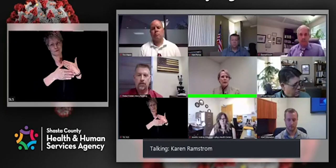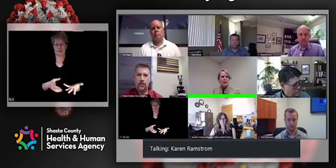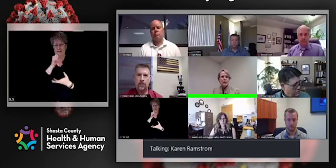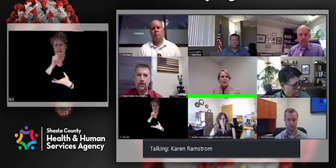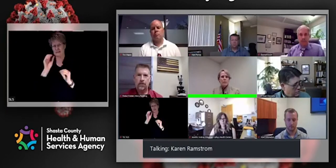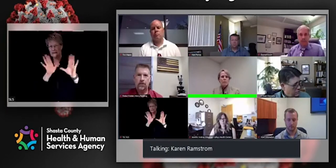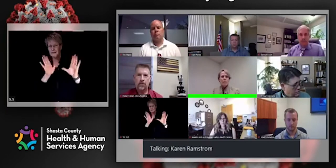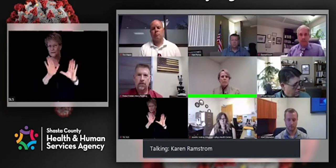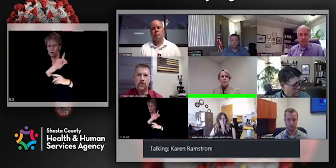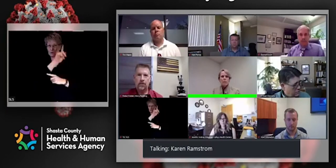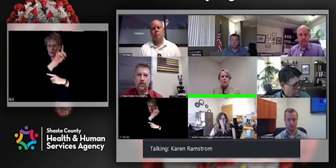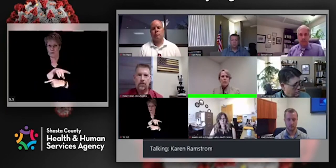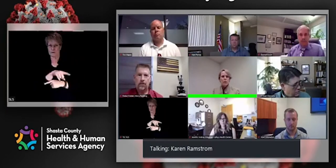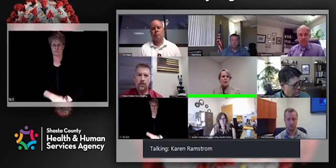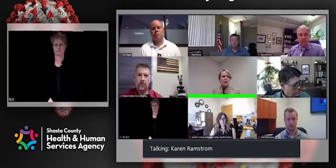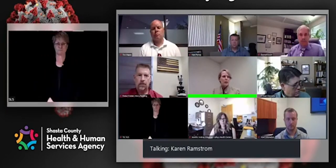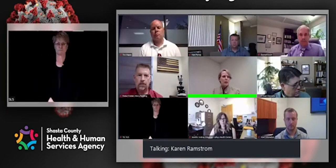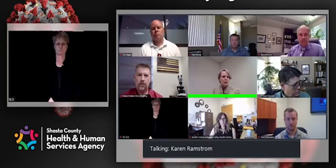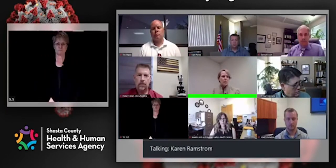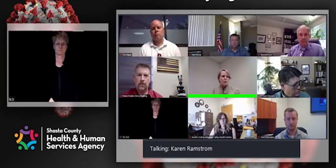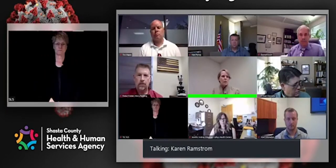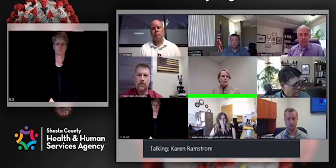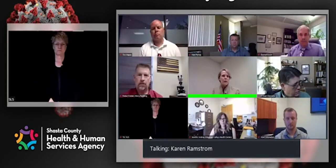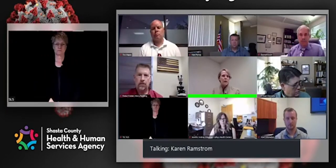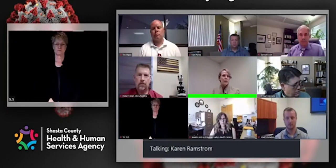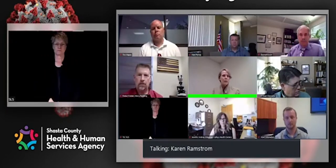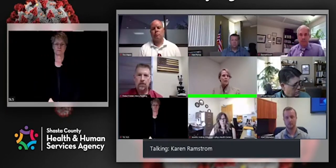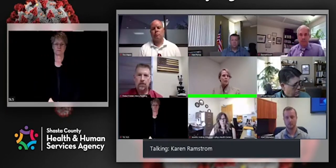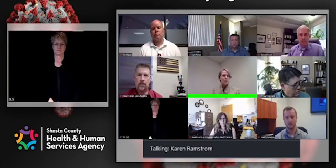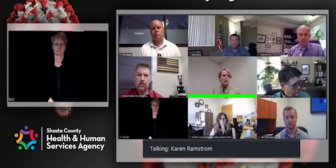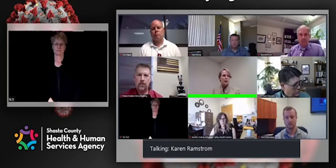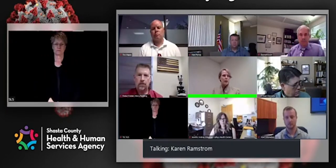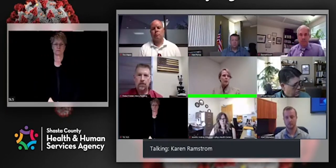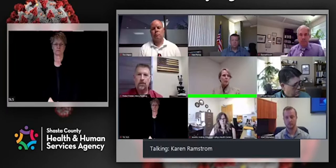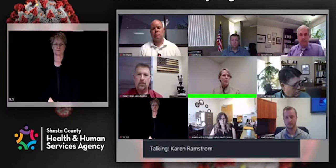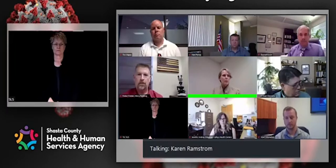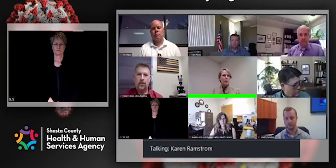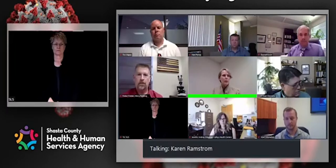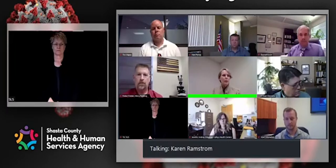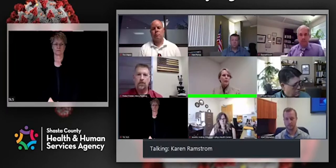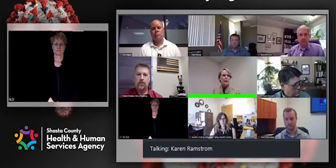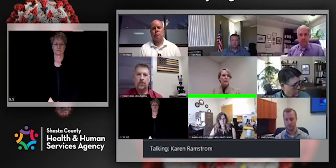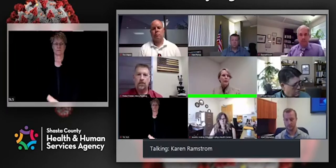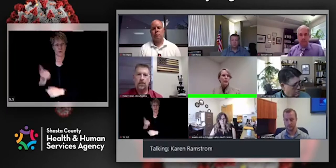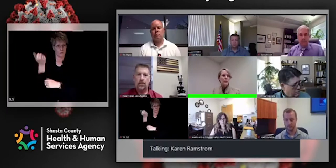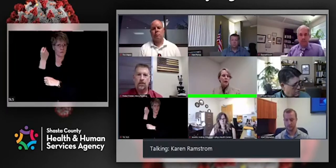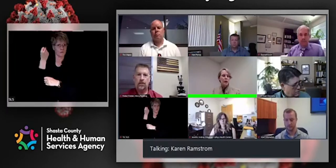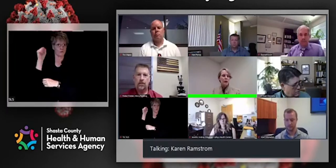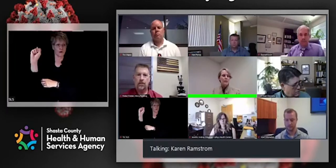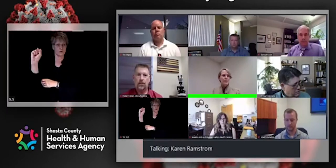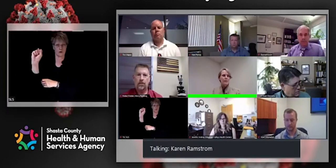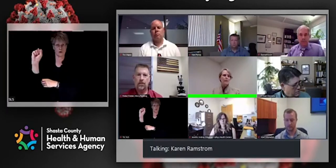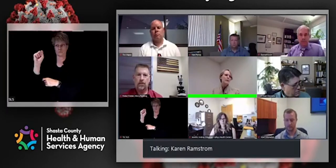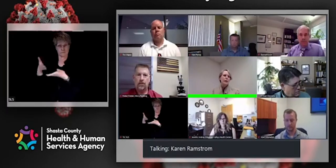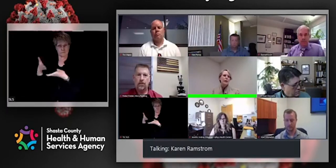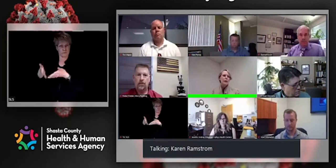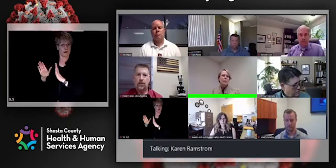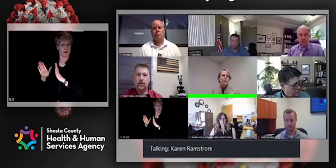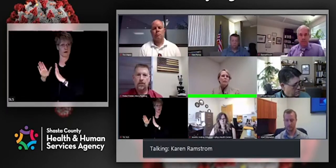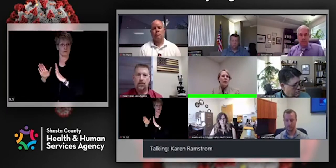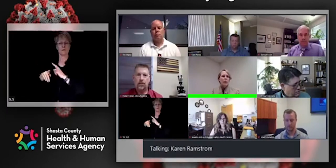be doing any kind of press release about it. mean, protests are allowed. We hope that people implement the prevention practices.